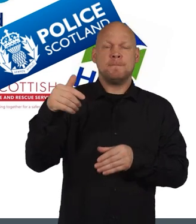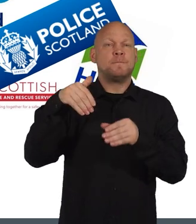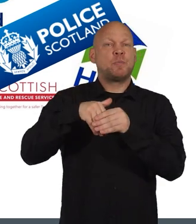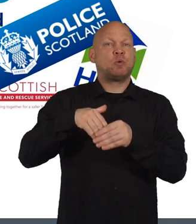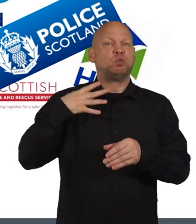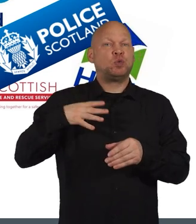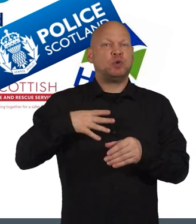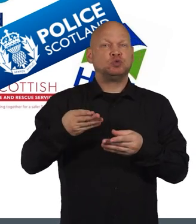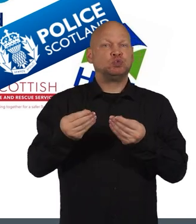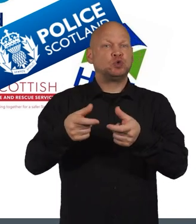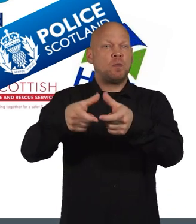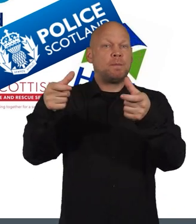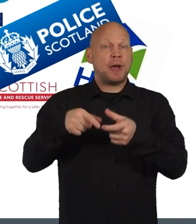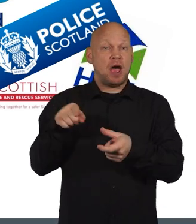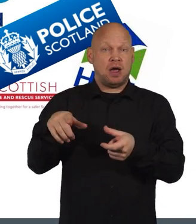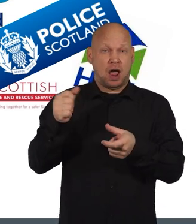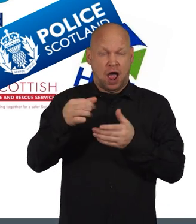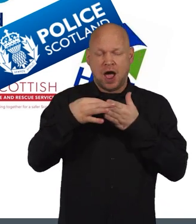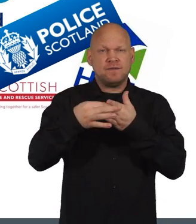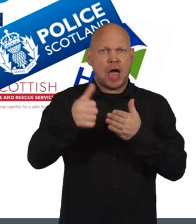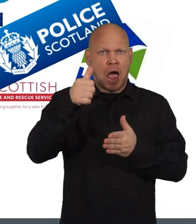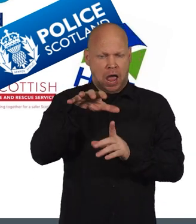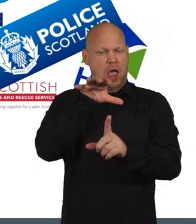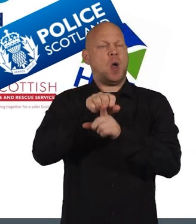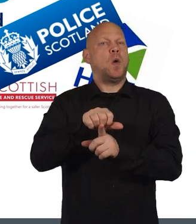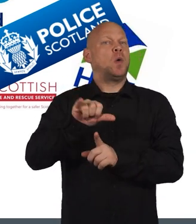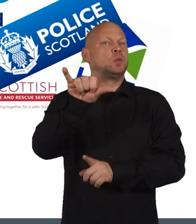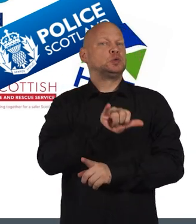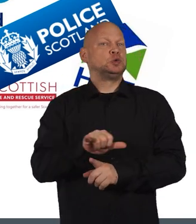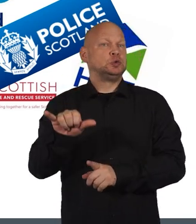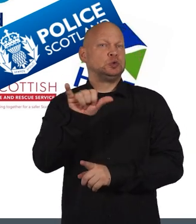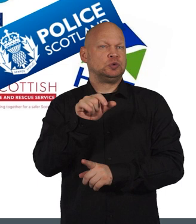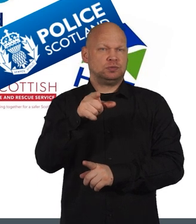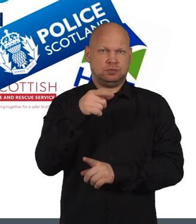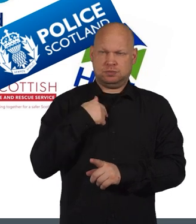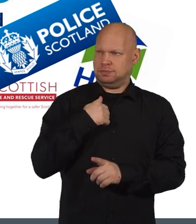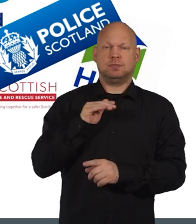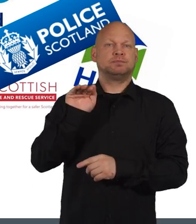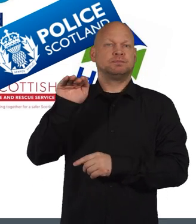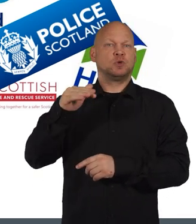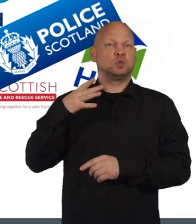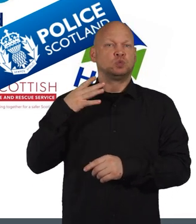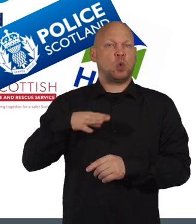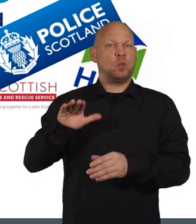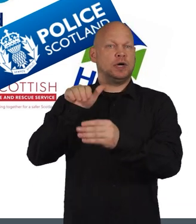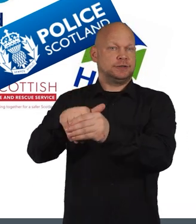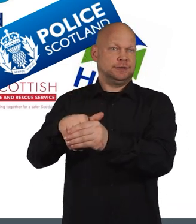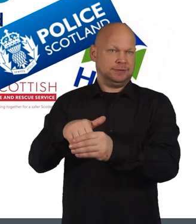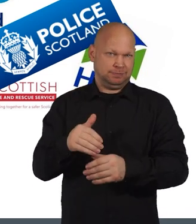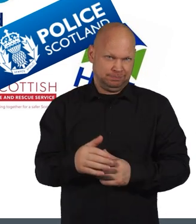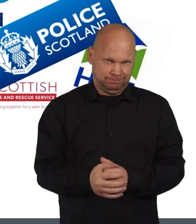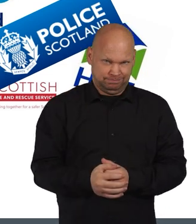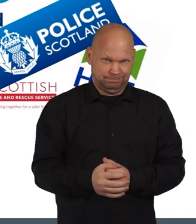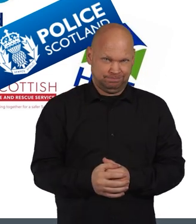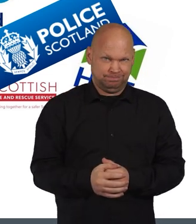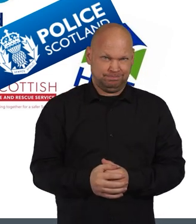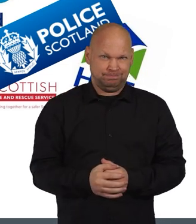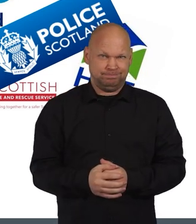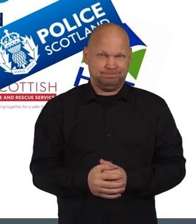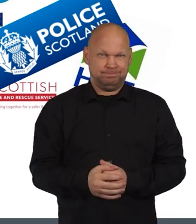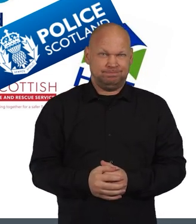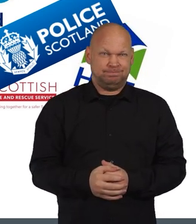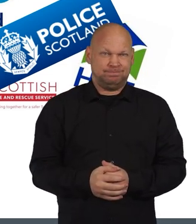participation request resource pack, which has a guide to identifying which public service authority to make a participation